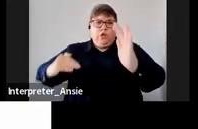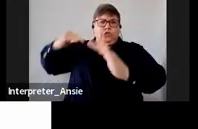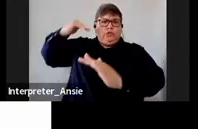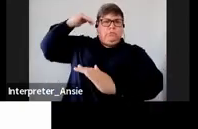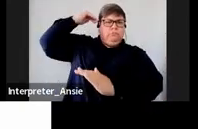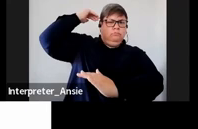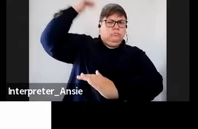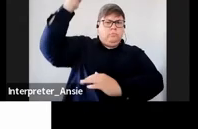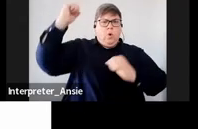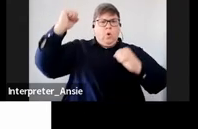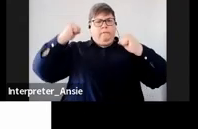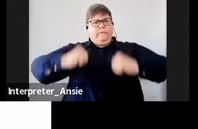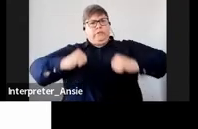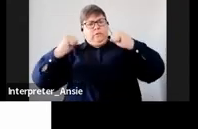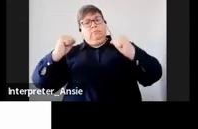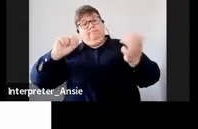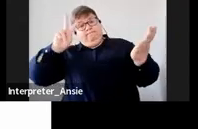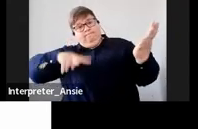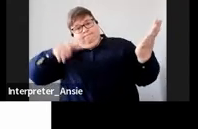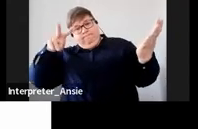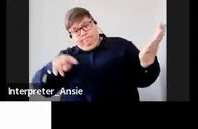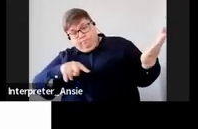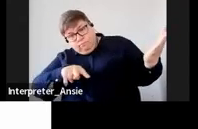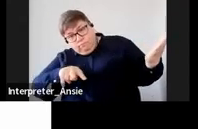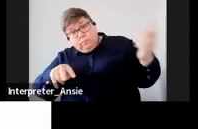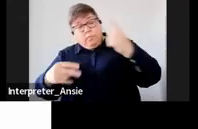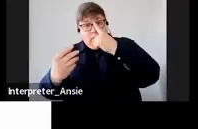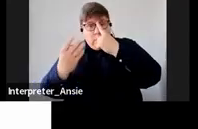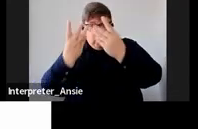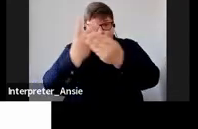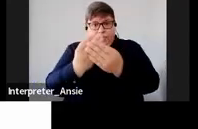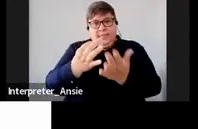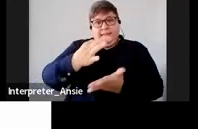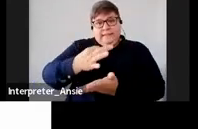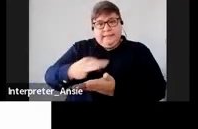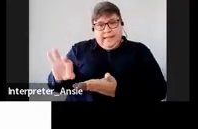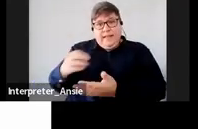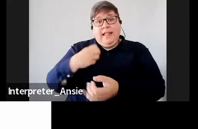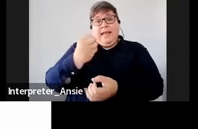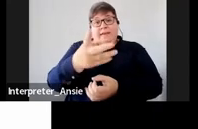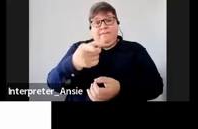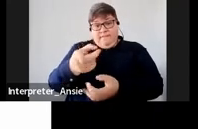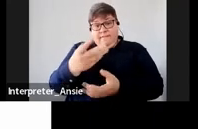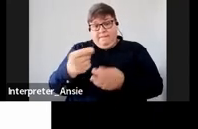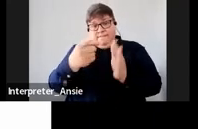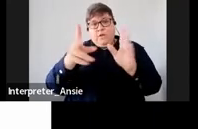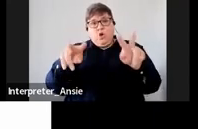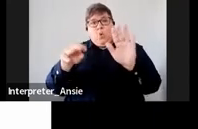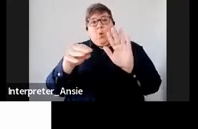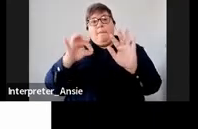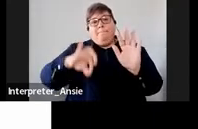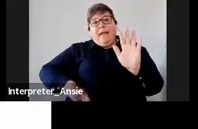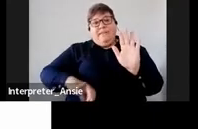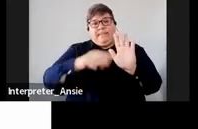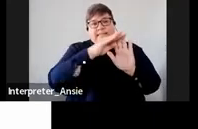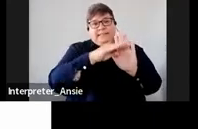sign to commit that service will give you these benefits that I'm talking about so who